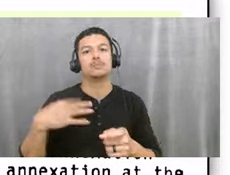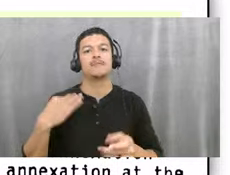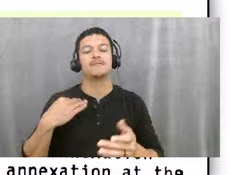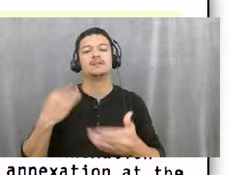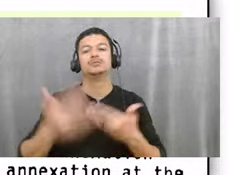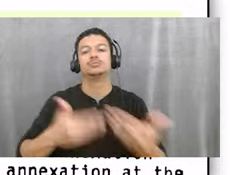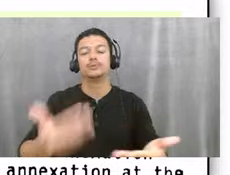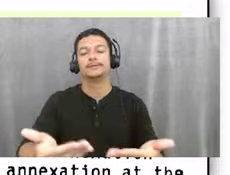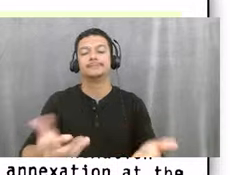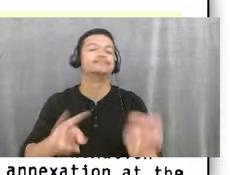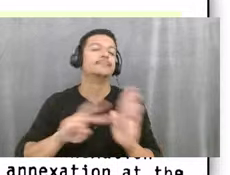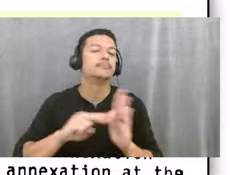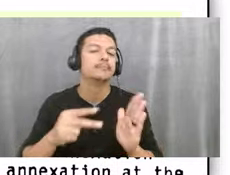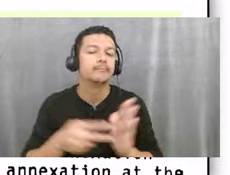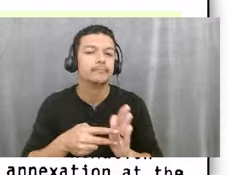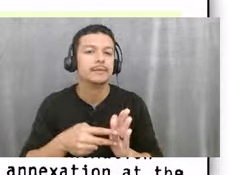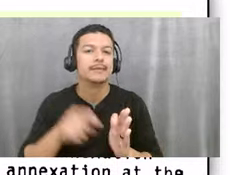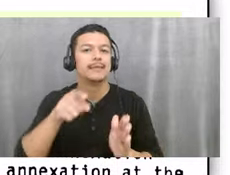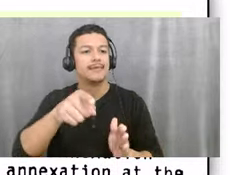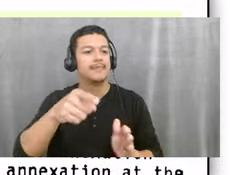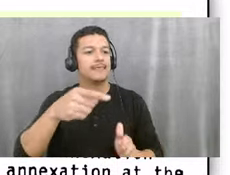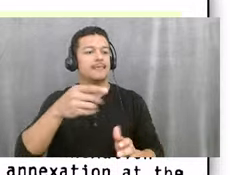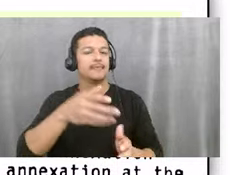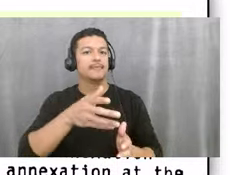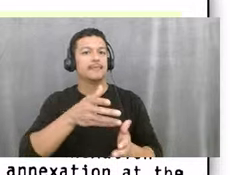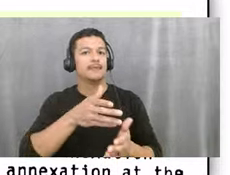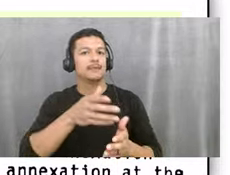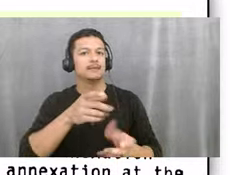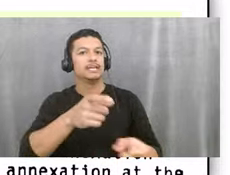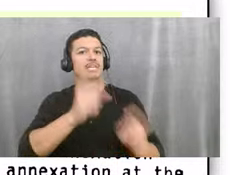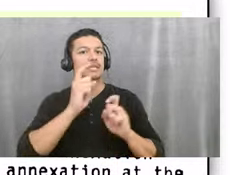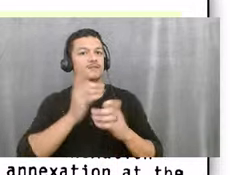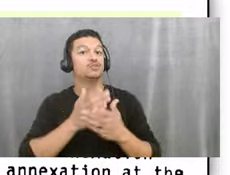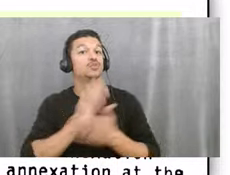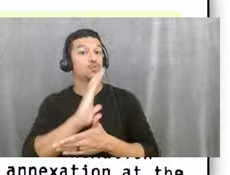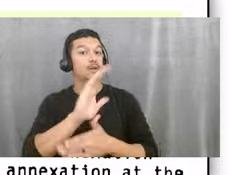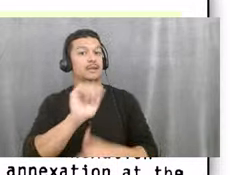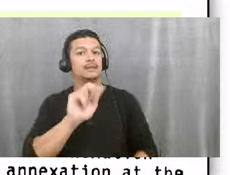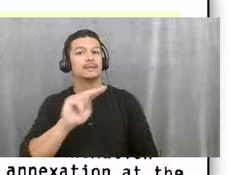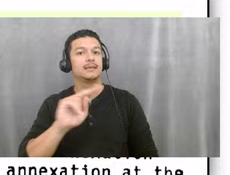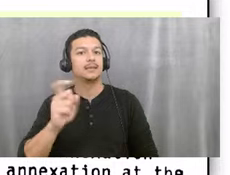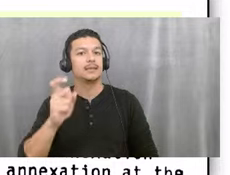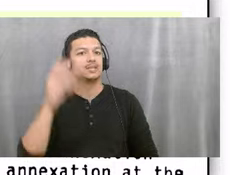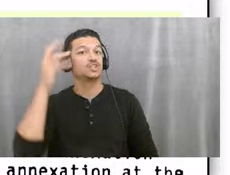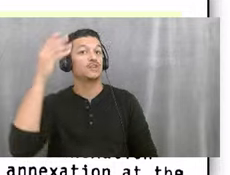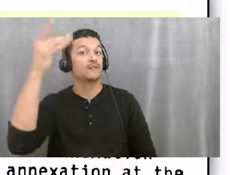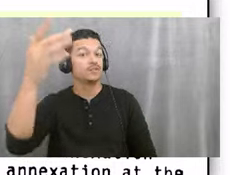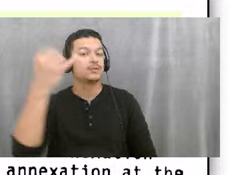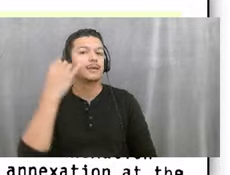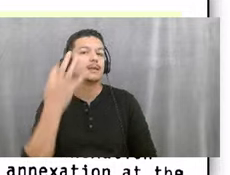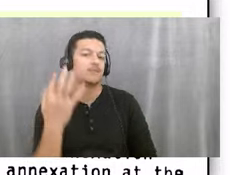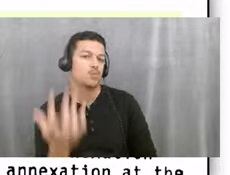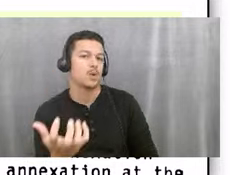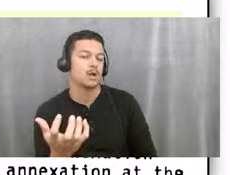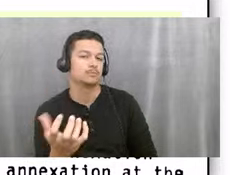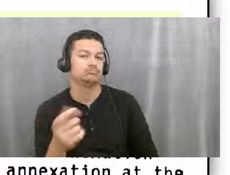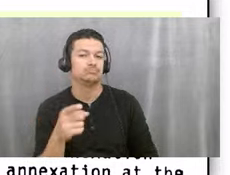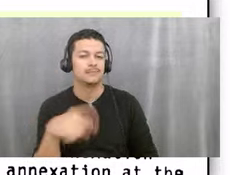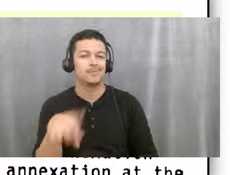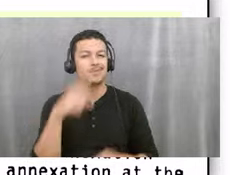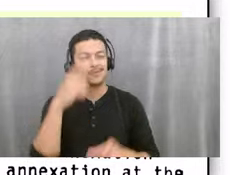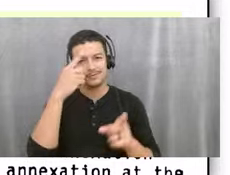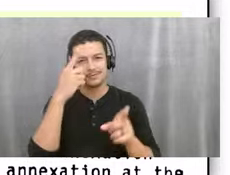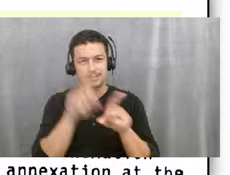that they gave us a right to annex them at a future date if we want to. Um, these agreements went through different iterations